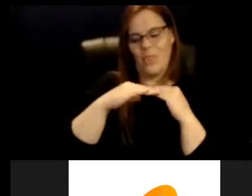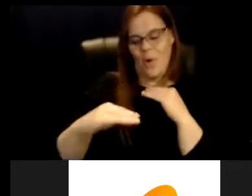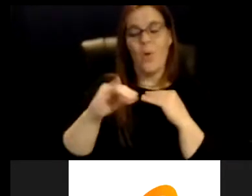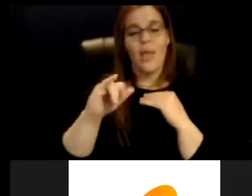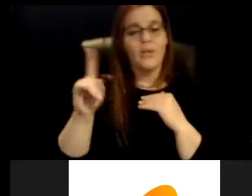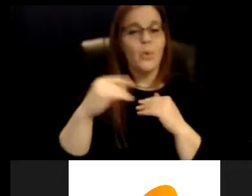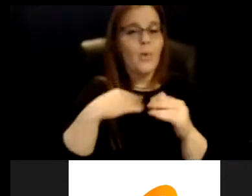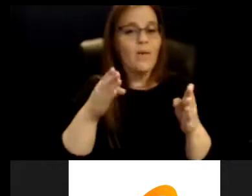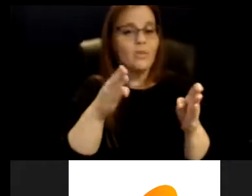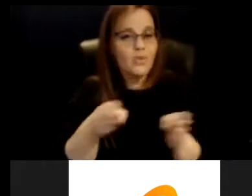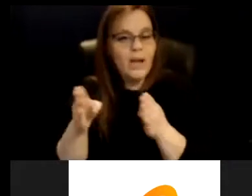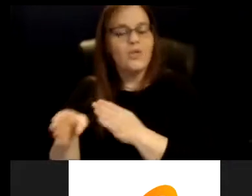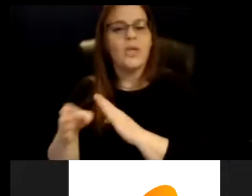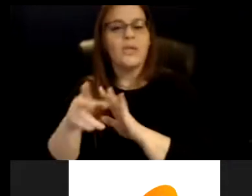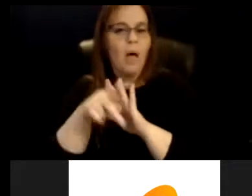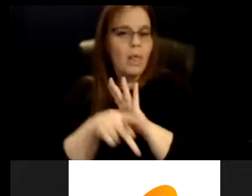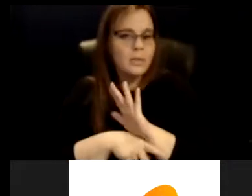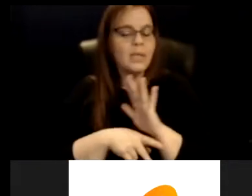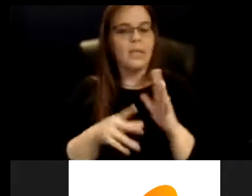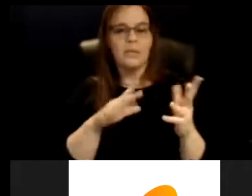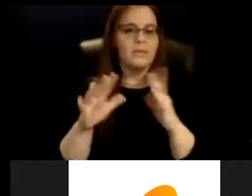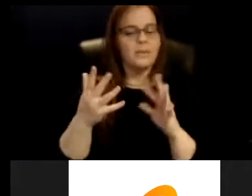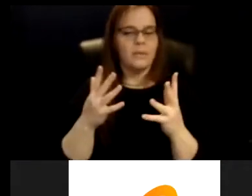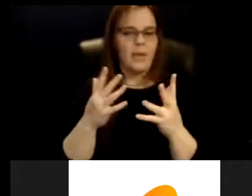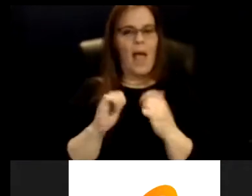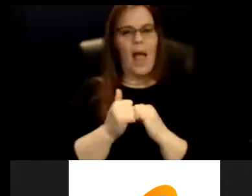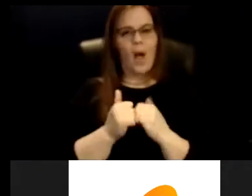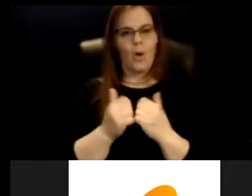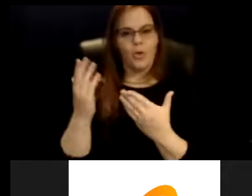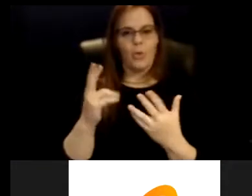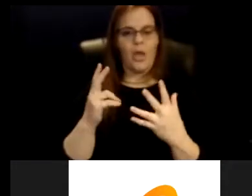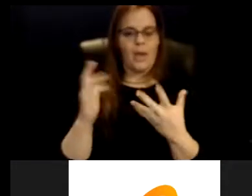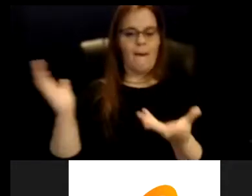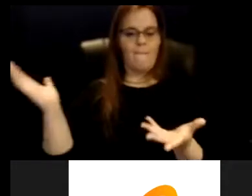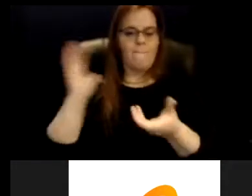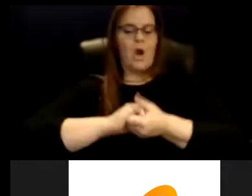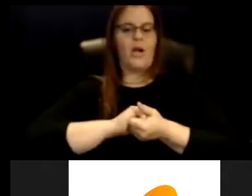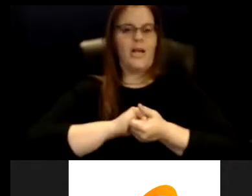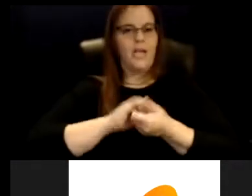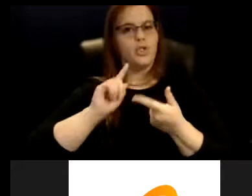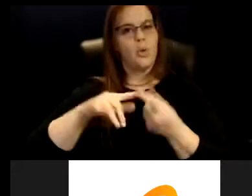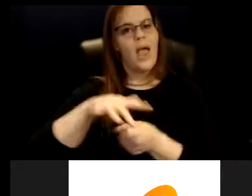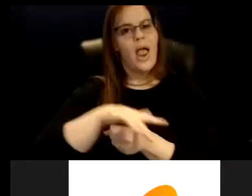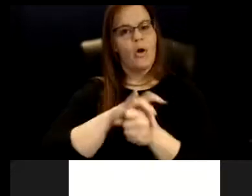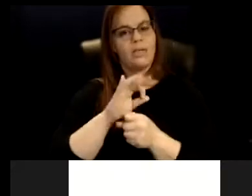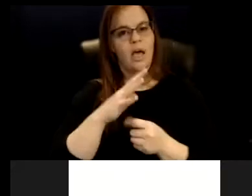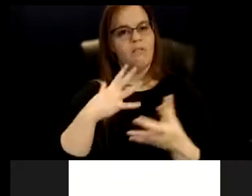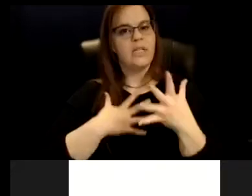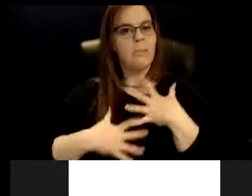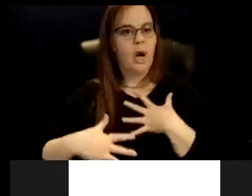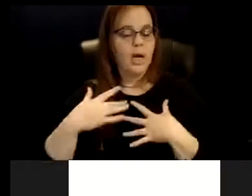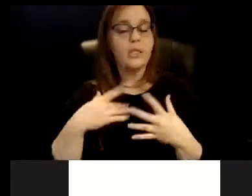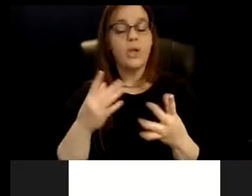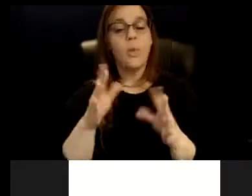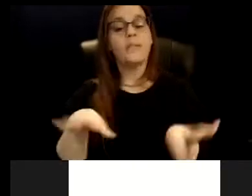the things that you're going to do to bring parity to areas of disparity. So what's important about this is thinking